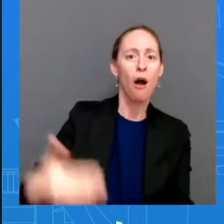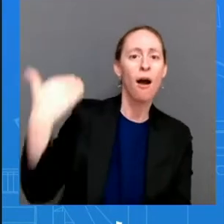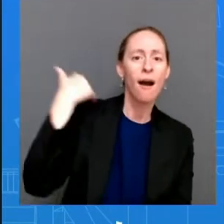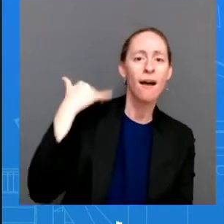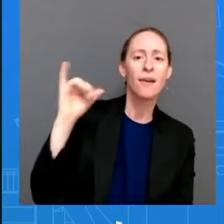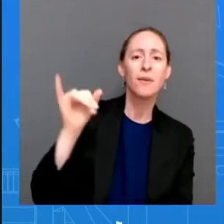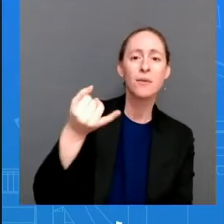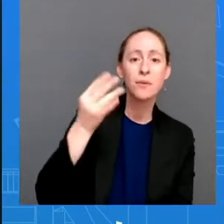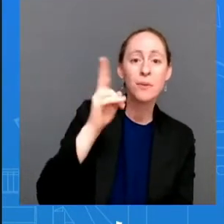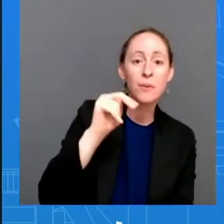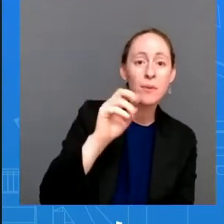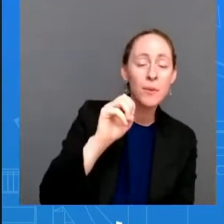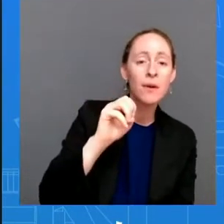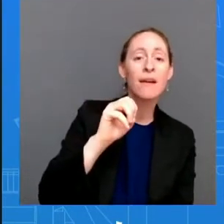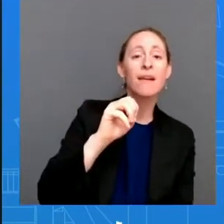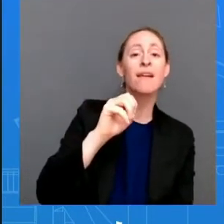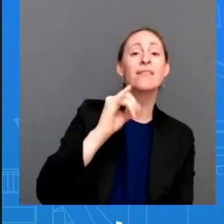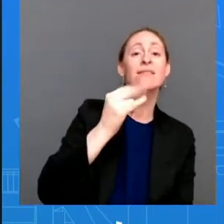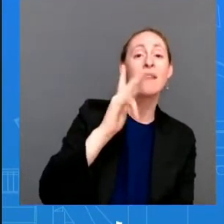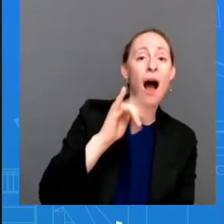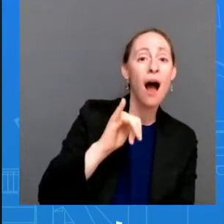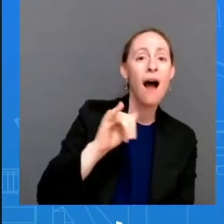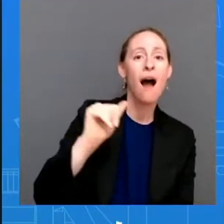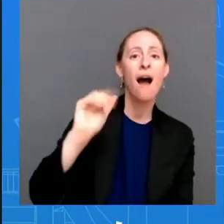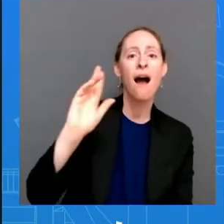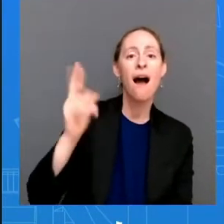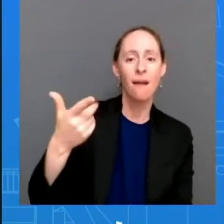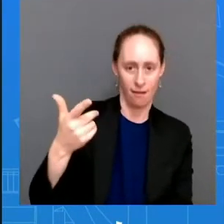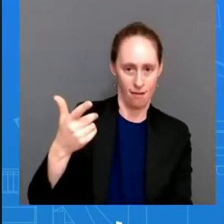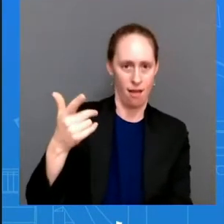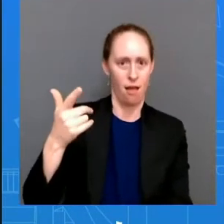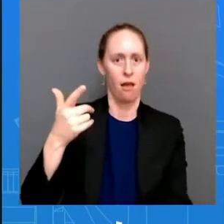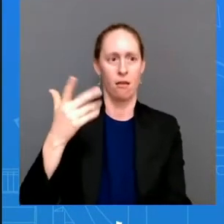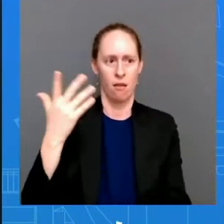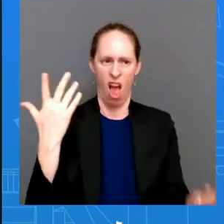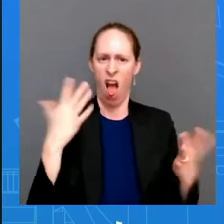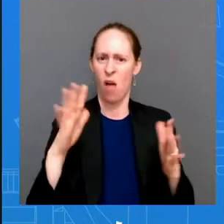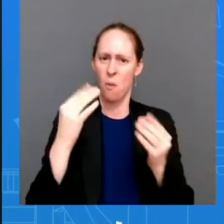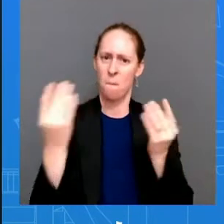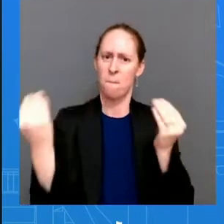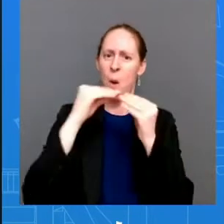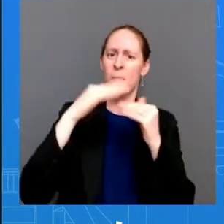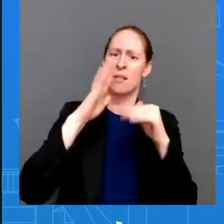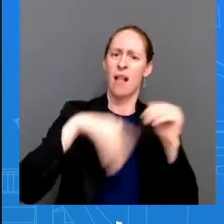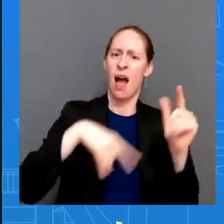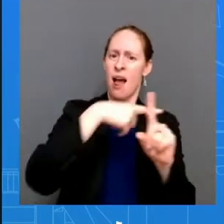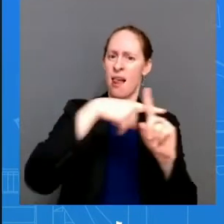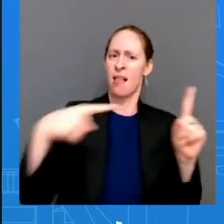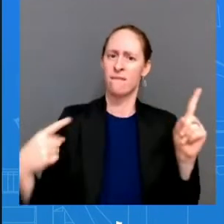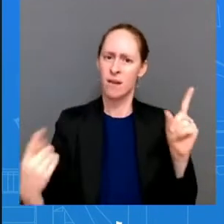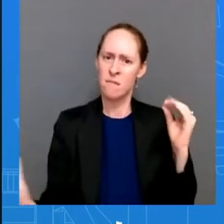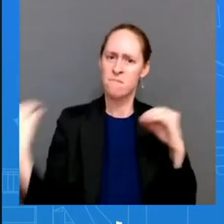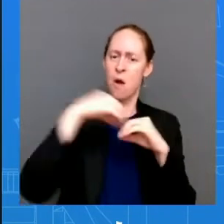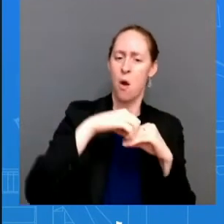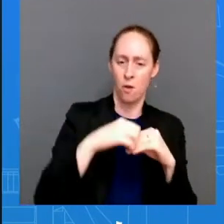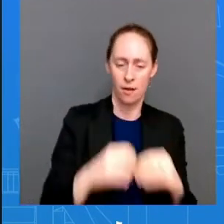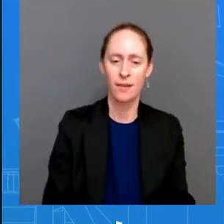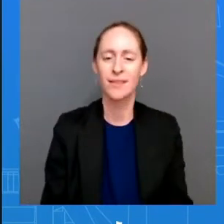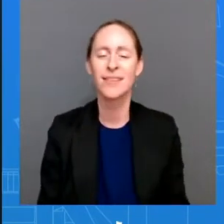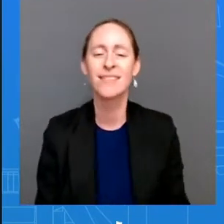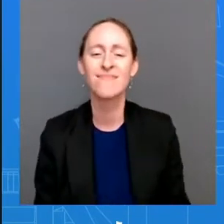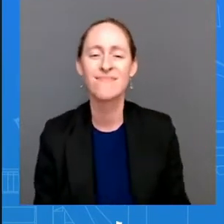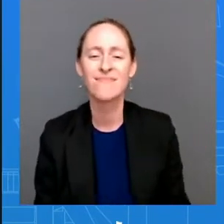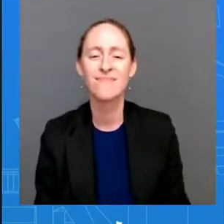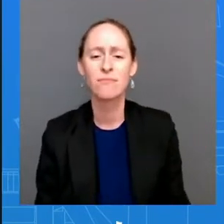but what we're focused on is the bottom line for us is that reducing the price of oil in the market is the most important thing